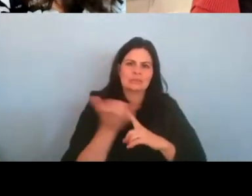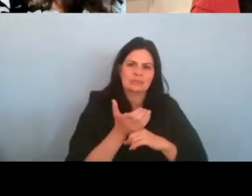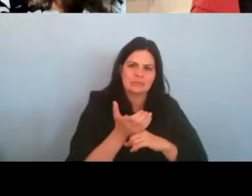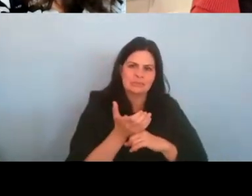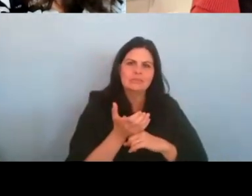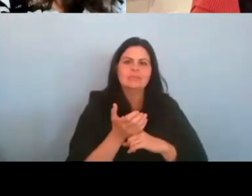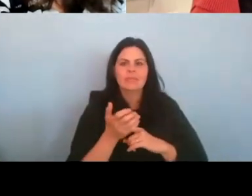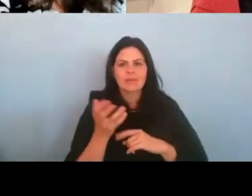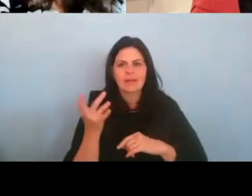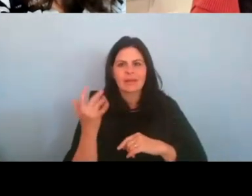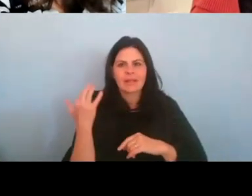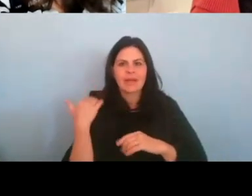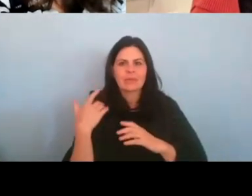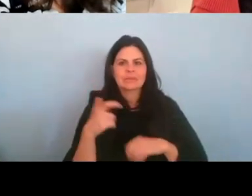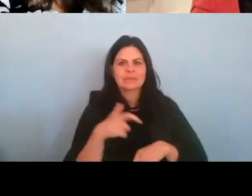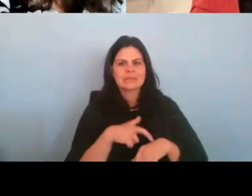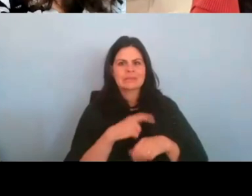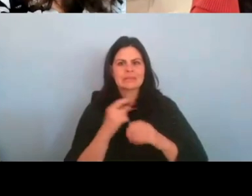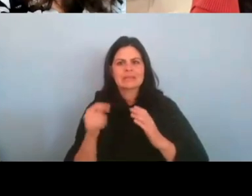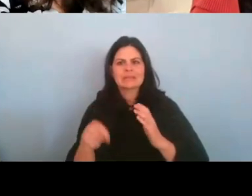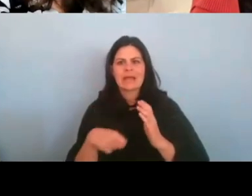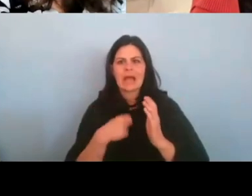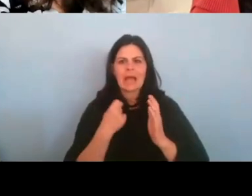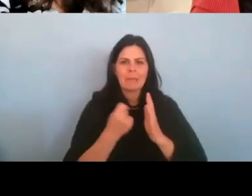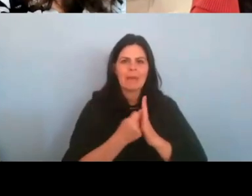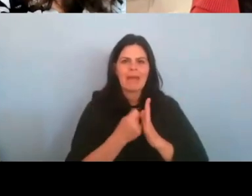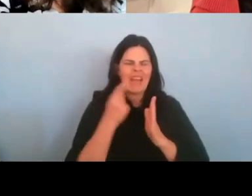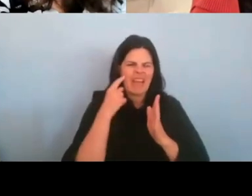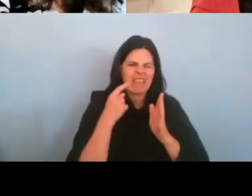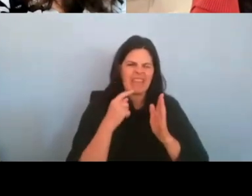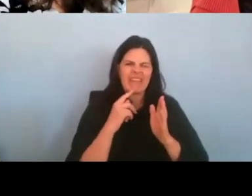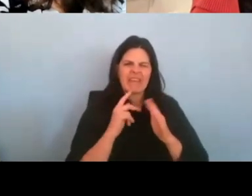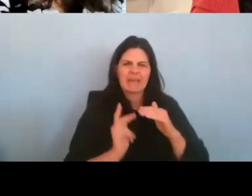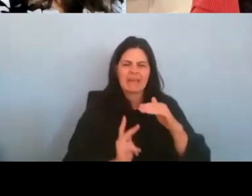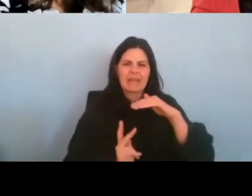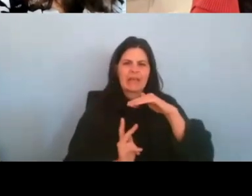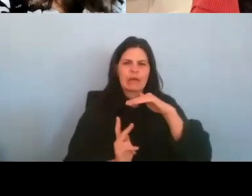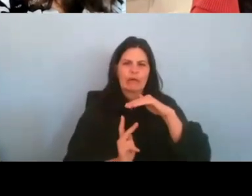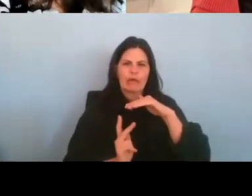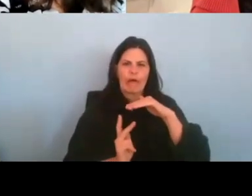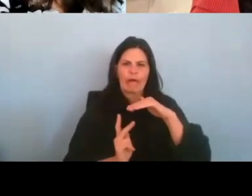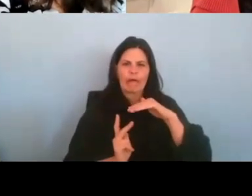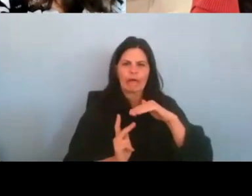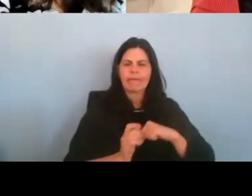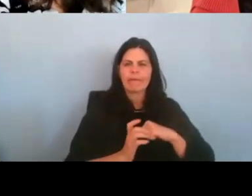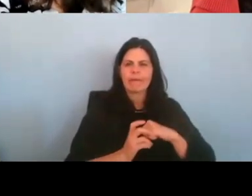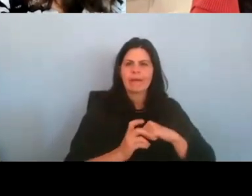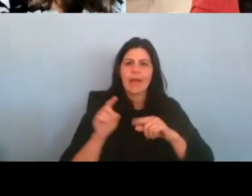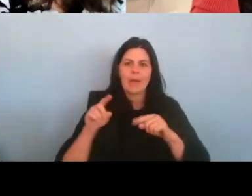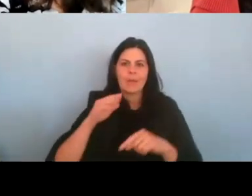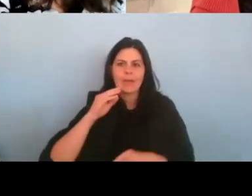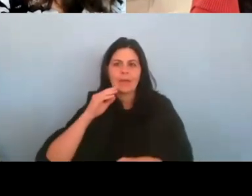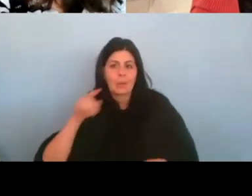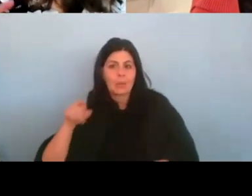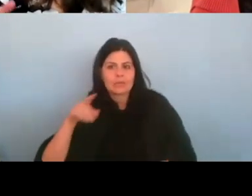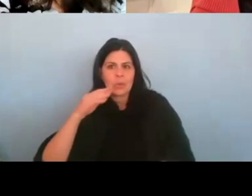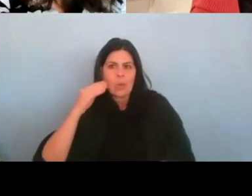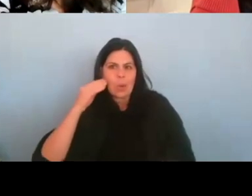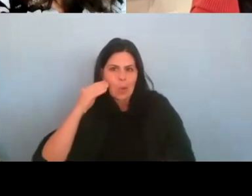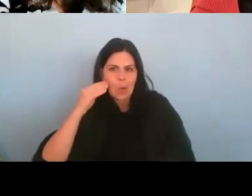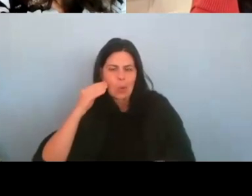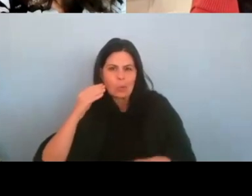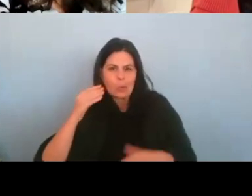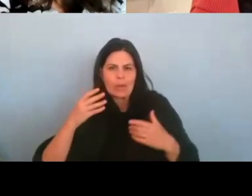period of time, I think it was in kindergarten when I would like, when I was like at home, like putting on like the, uh, like the